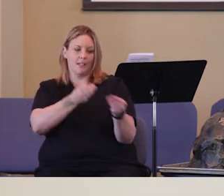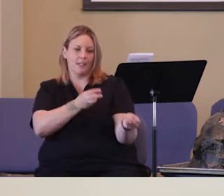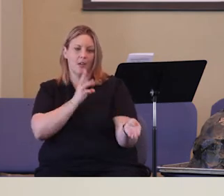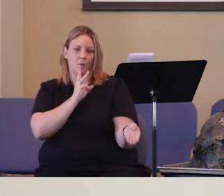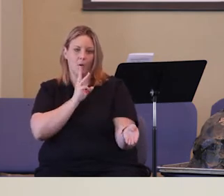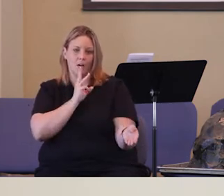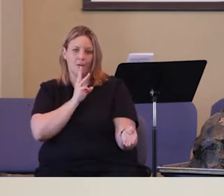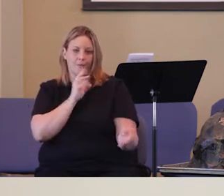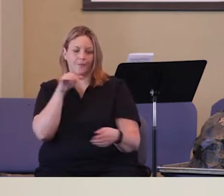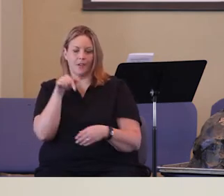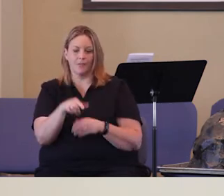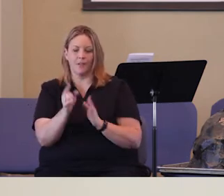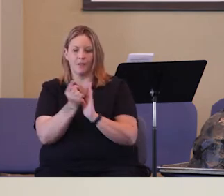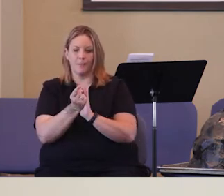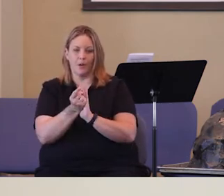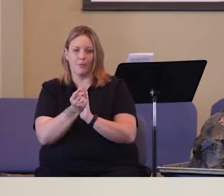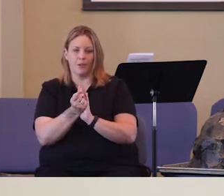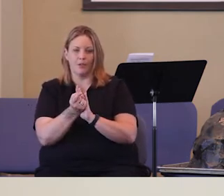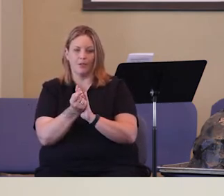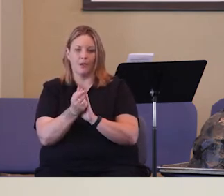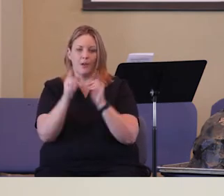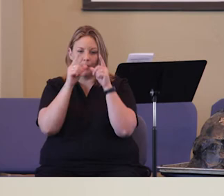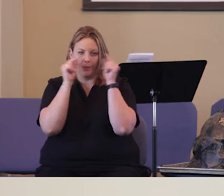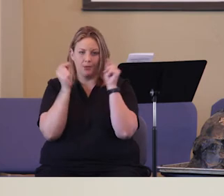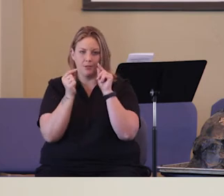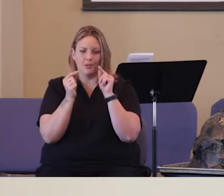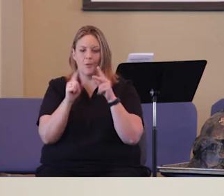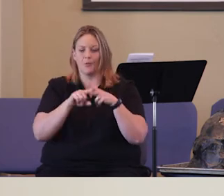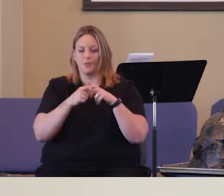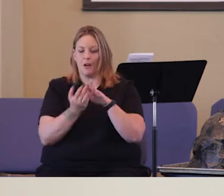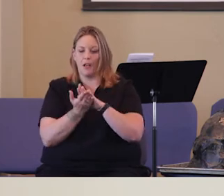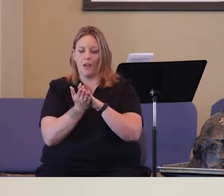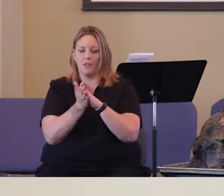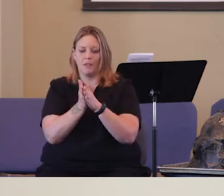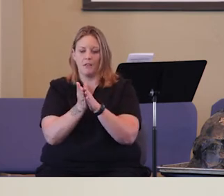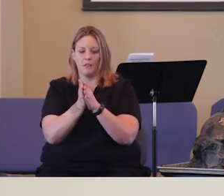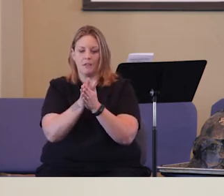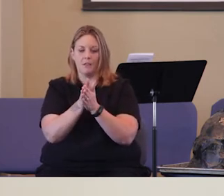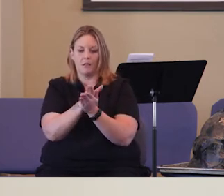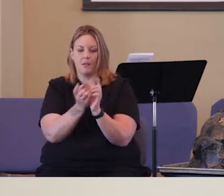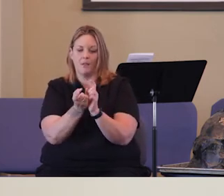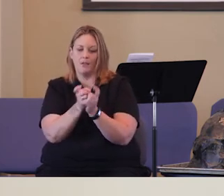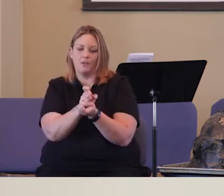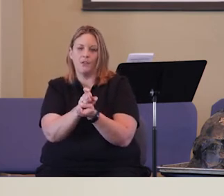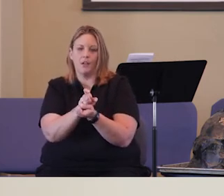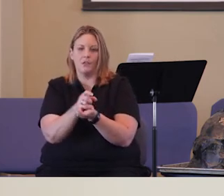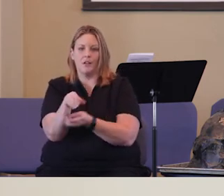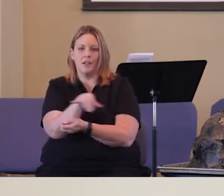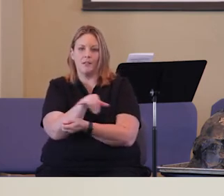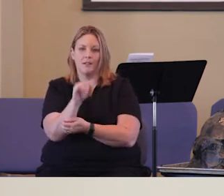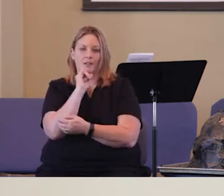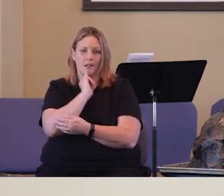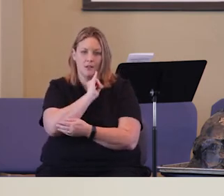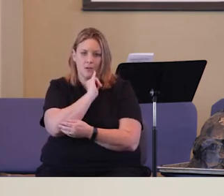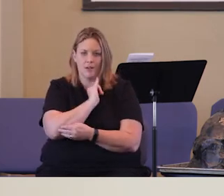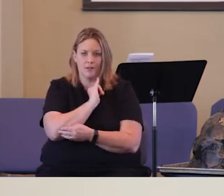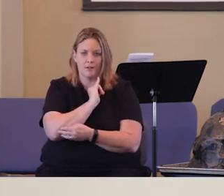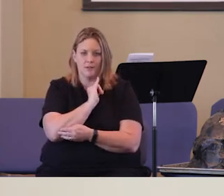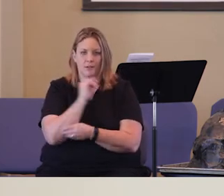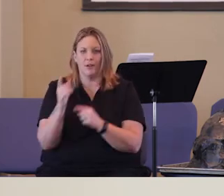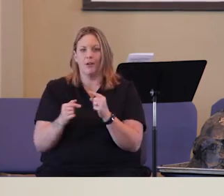letting the water out. So in this very moment, Moses was becoming like the Israelites. When we